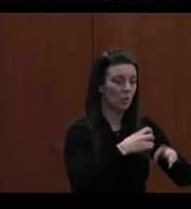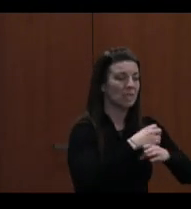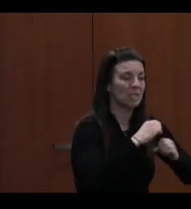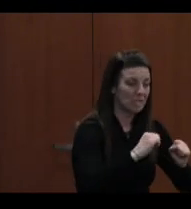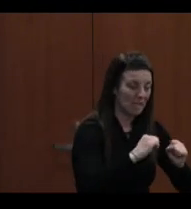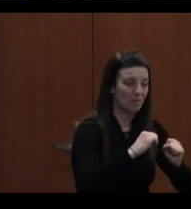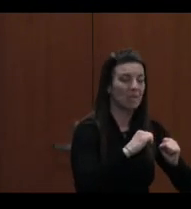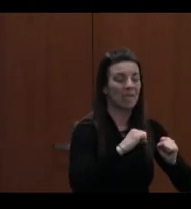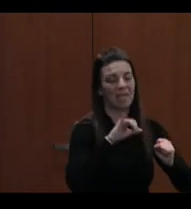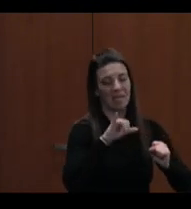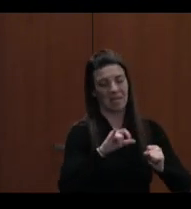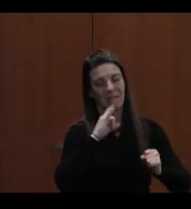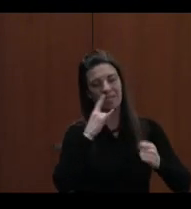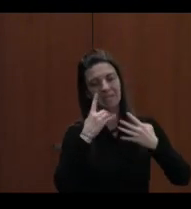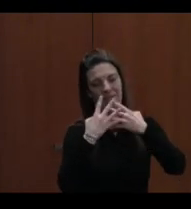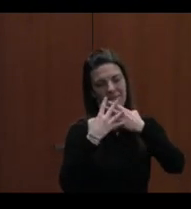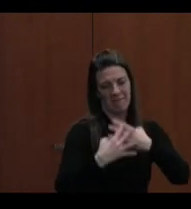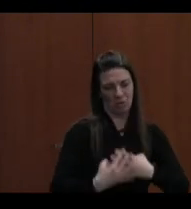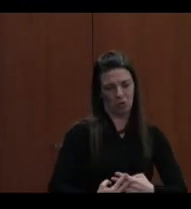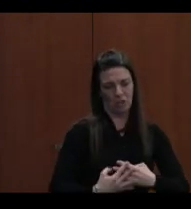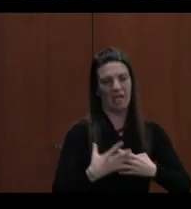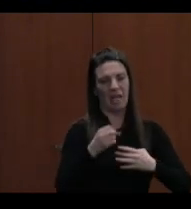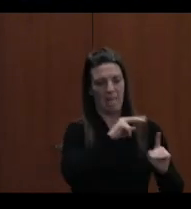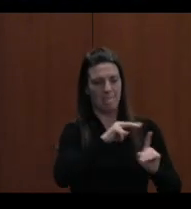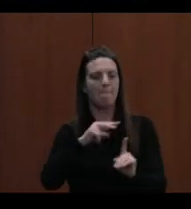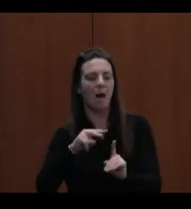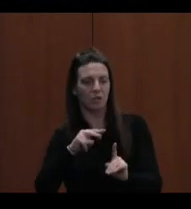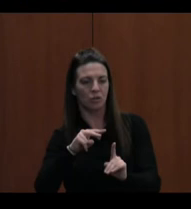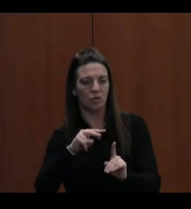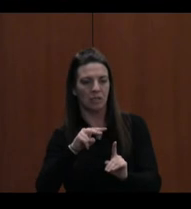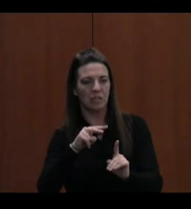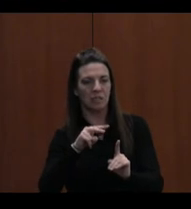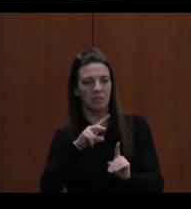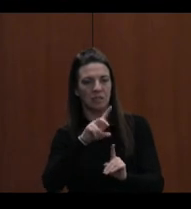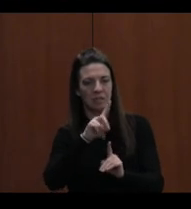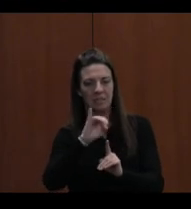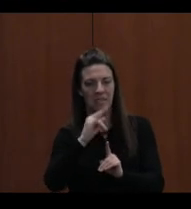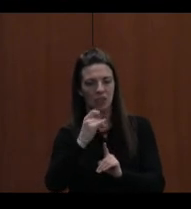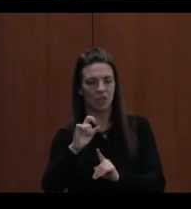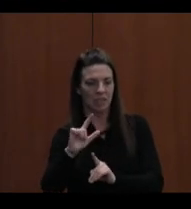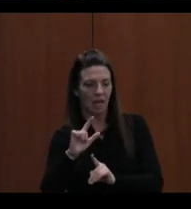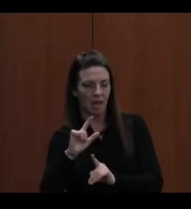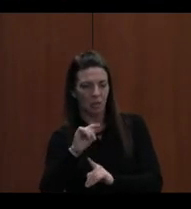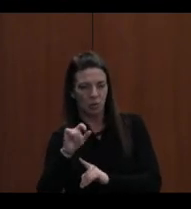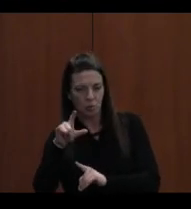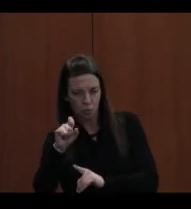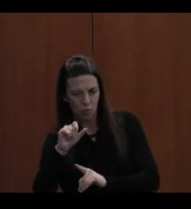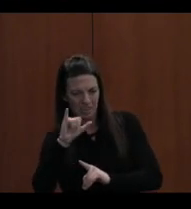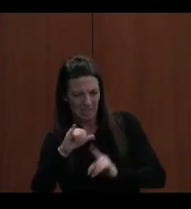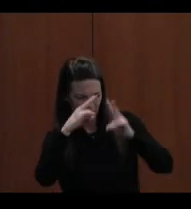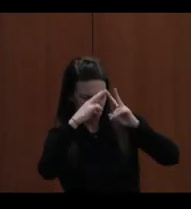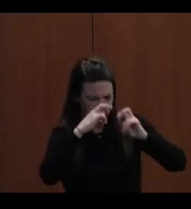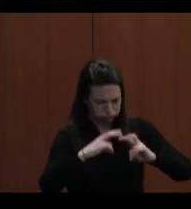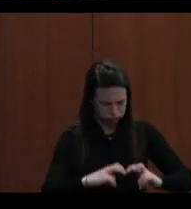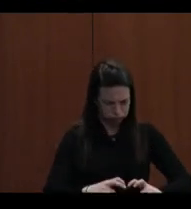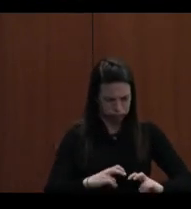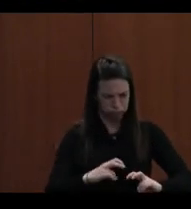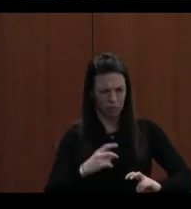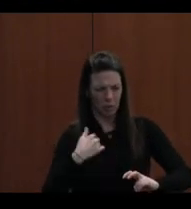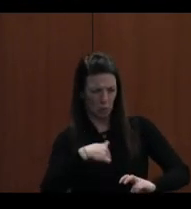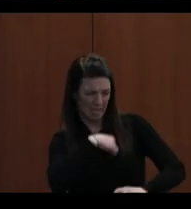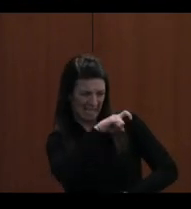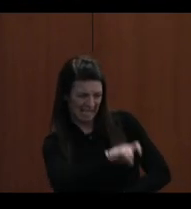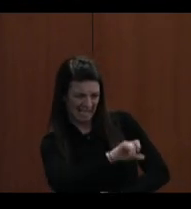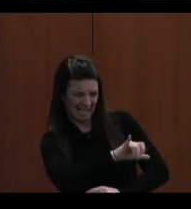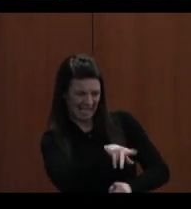filtering and monitoring of what's going on. It's digital tools review committee, which looks at every single tool to say, do we need this, can we